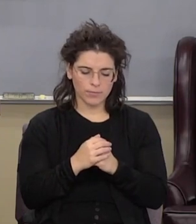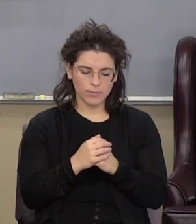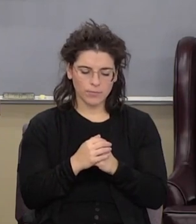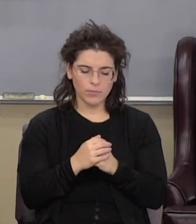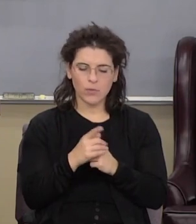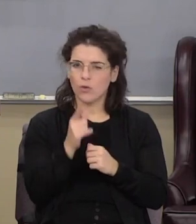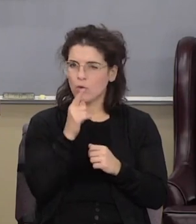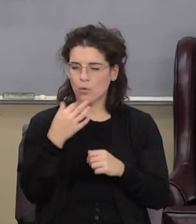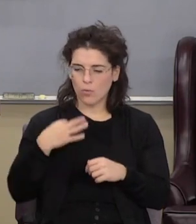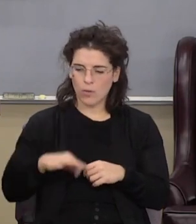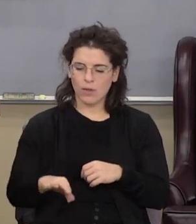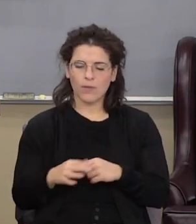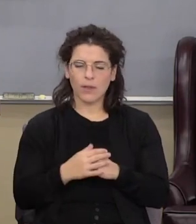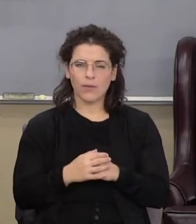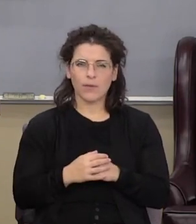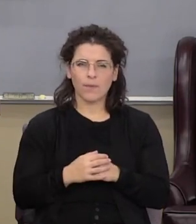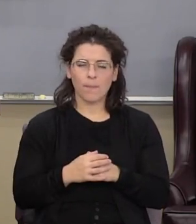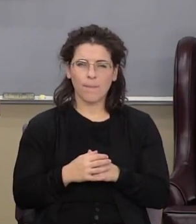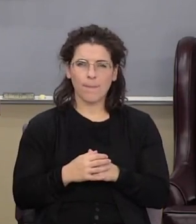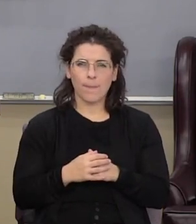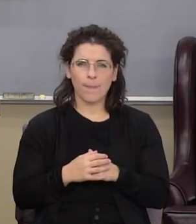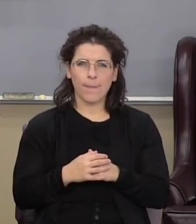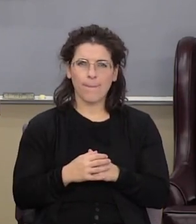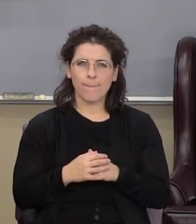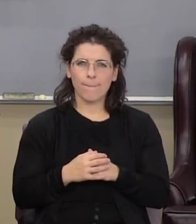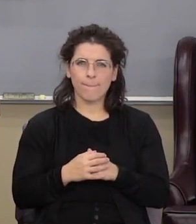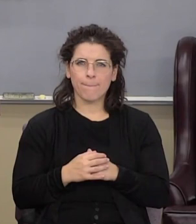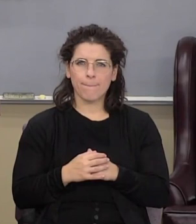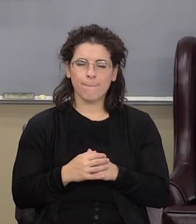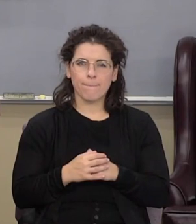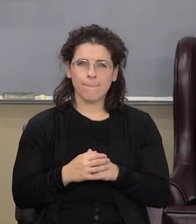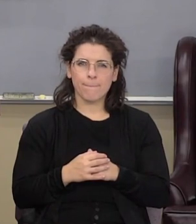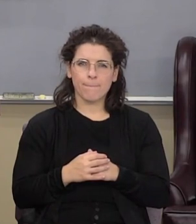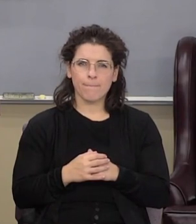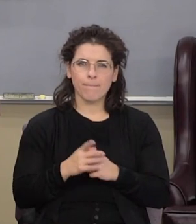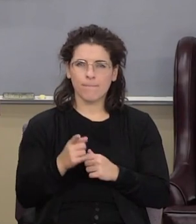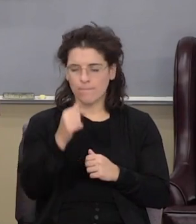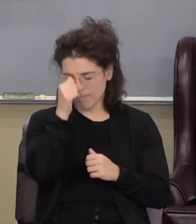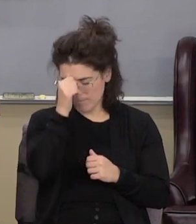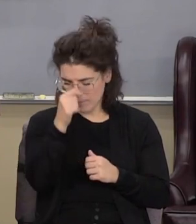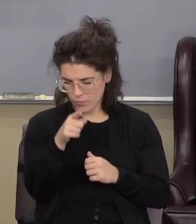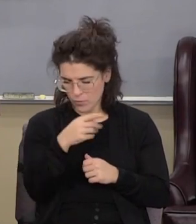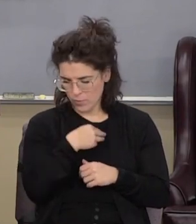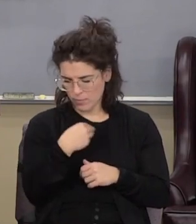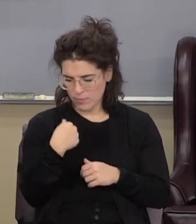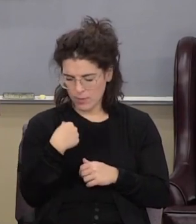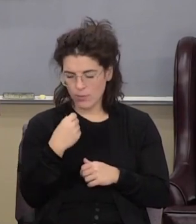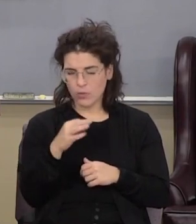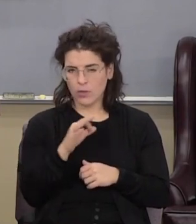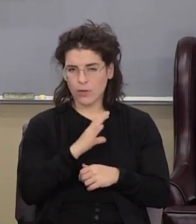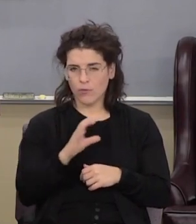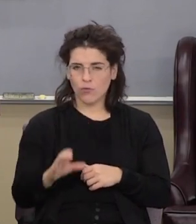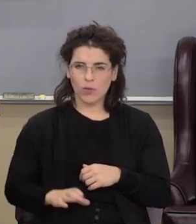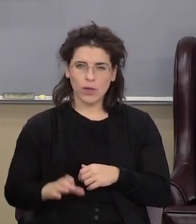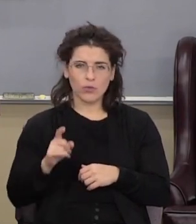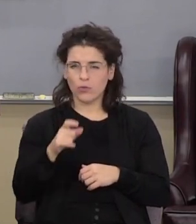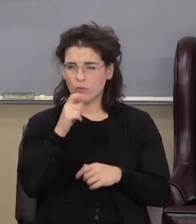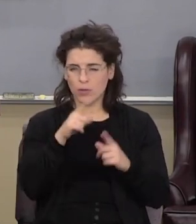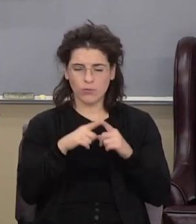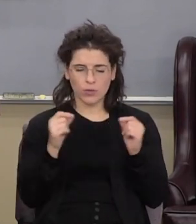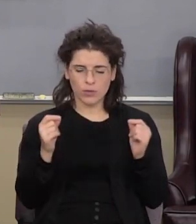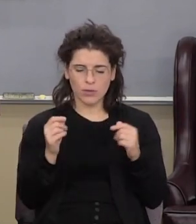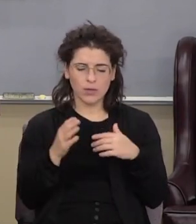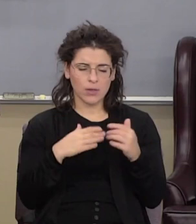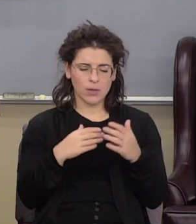you don't qualify you don't qualify you're members of Christ you don't you don't need a priest